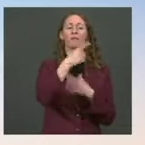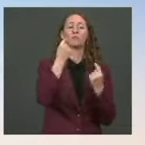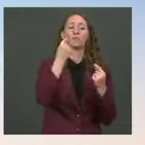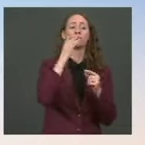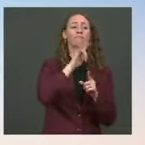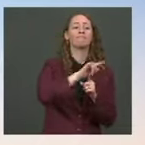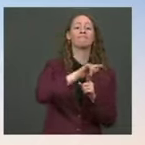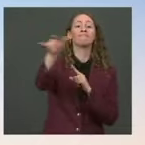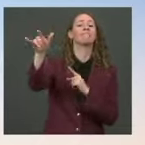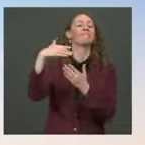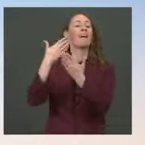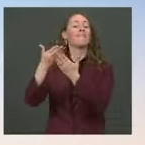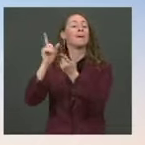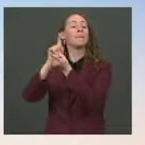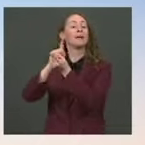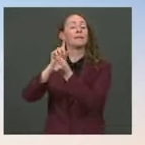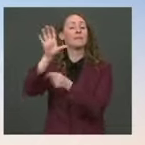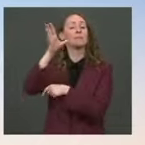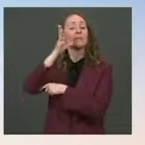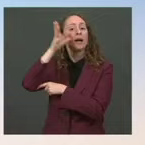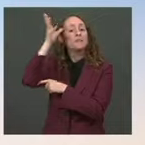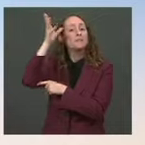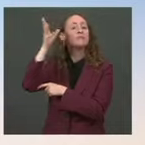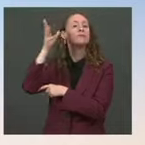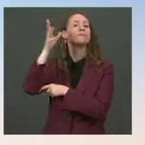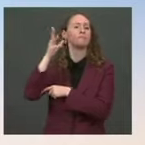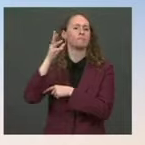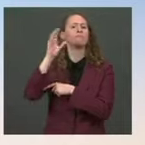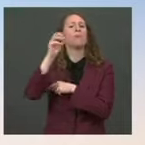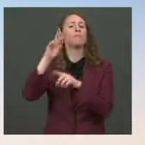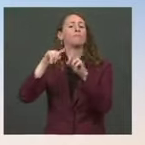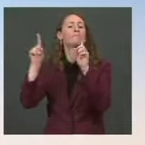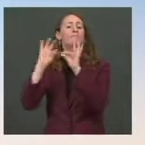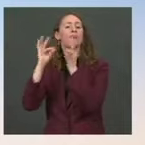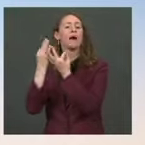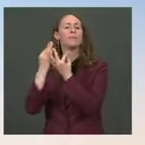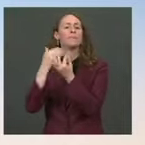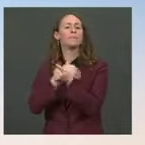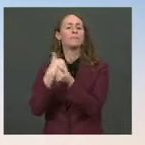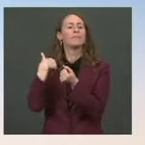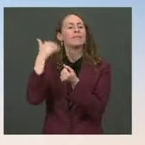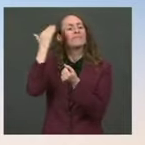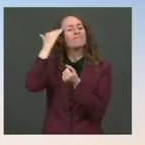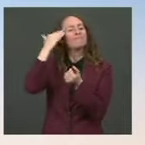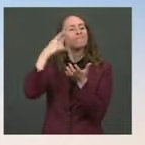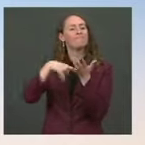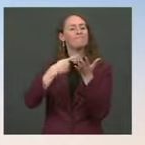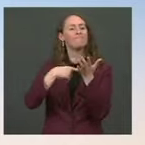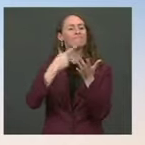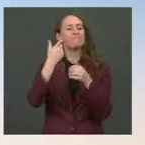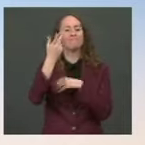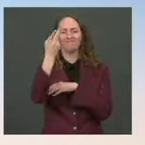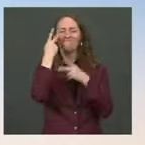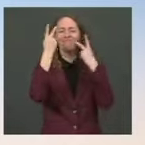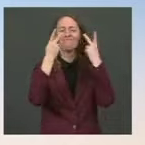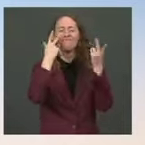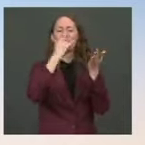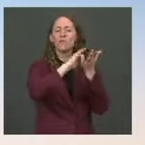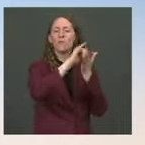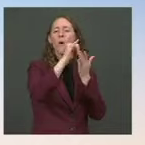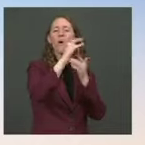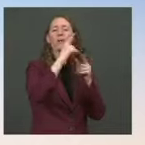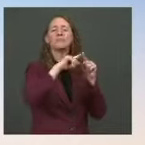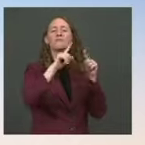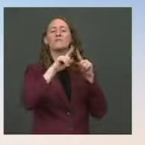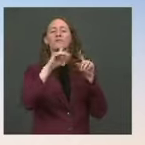no surprise that kids can be seen traveling through states, not just New York. It's something that we're also working to unite children with their family